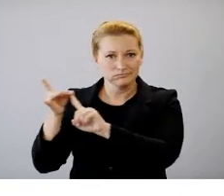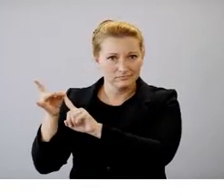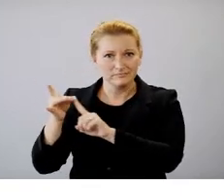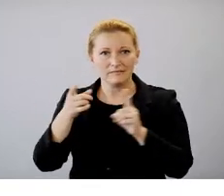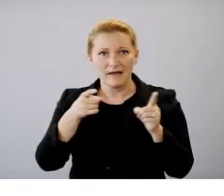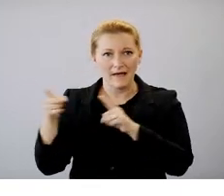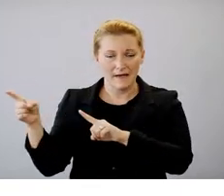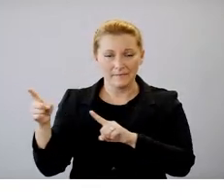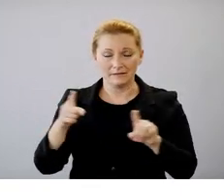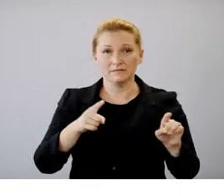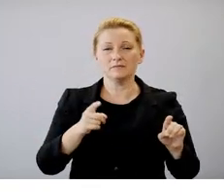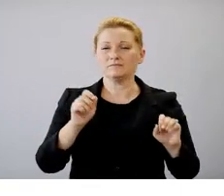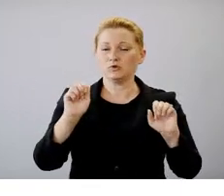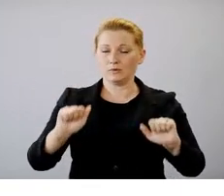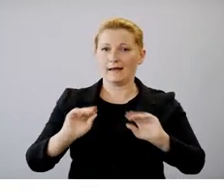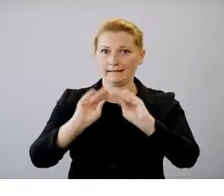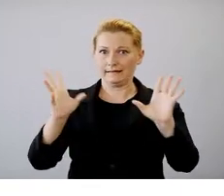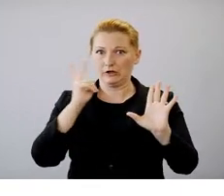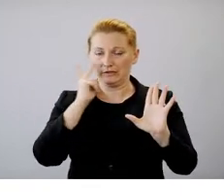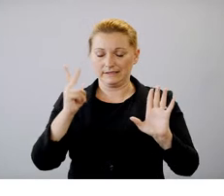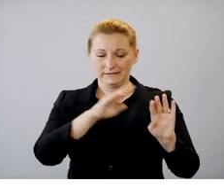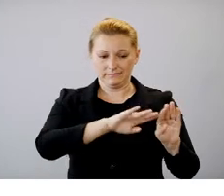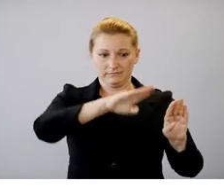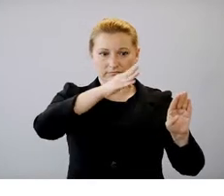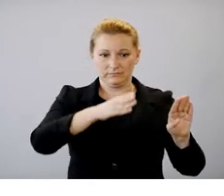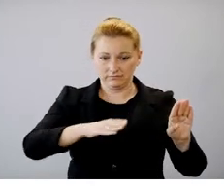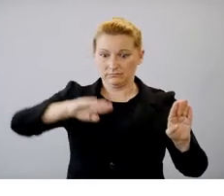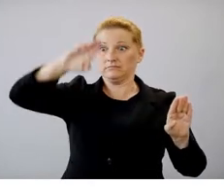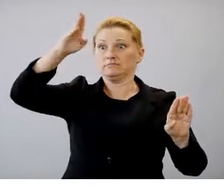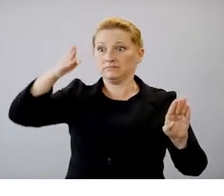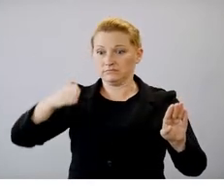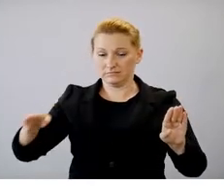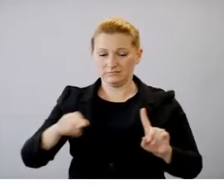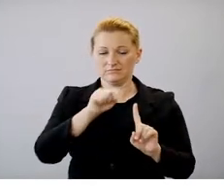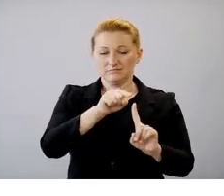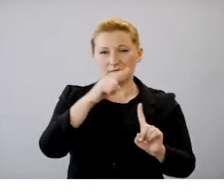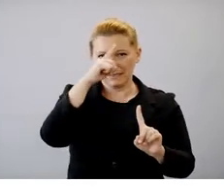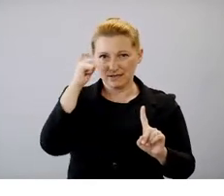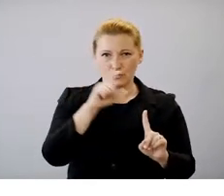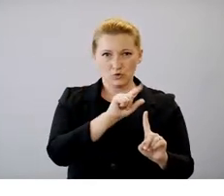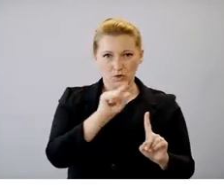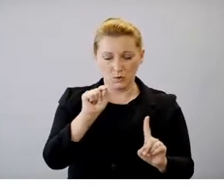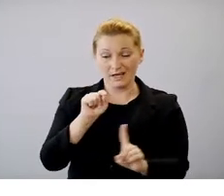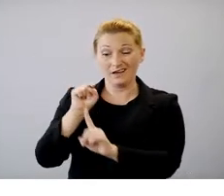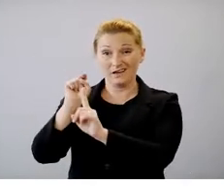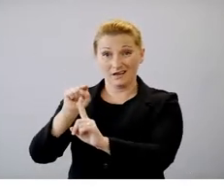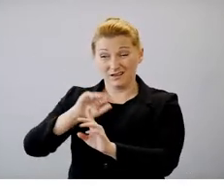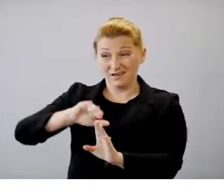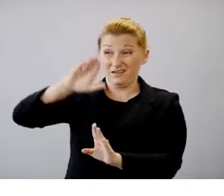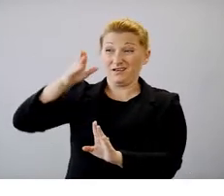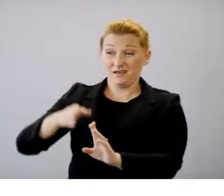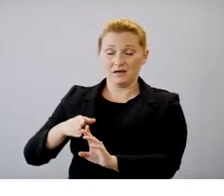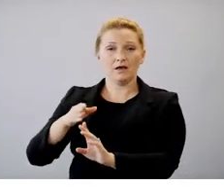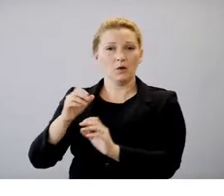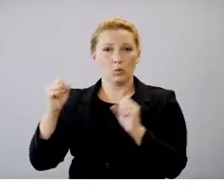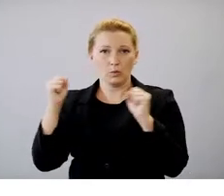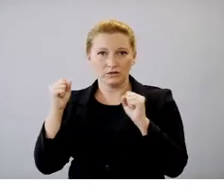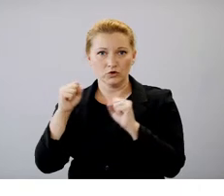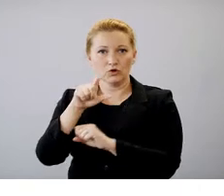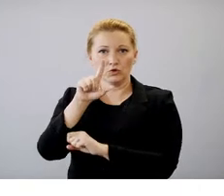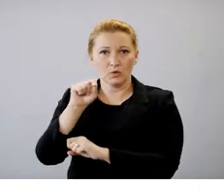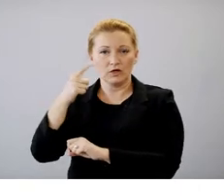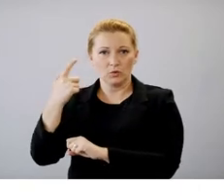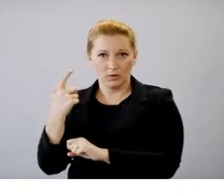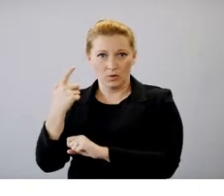one in the summer of 2020 and the other in the winter of 2021. What you'll also notice here is an increase in the number of cases